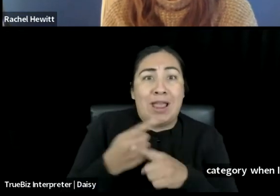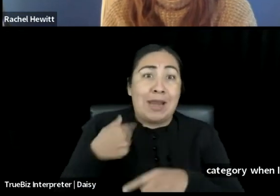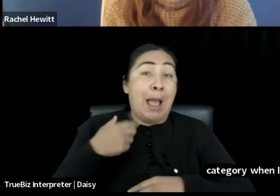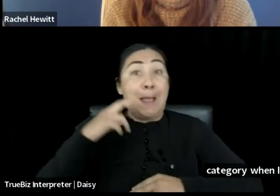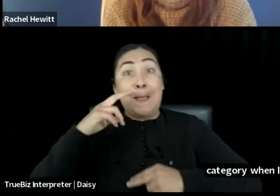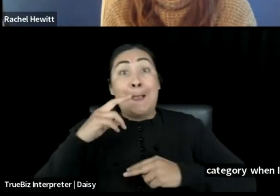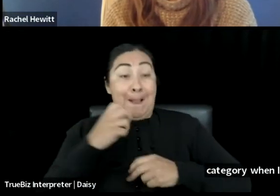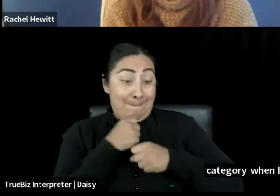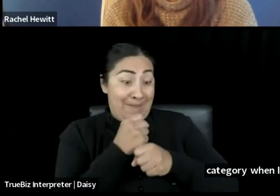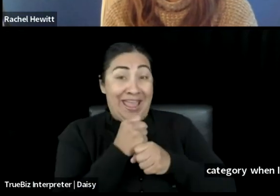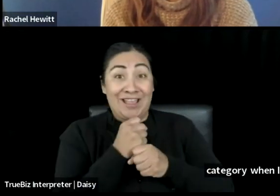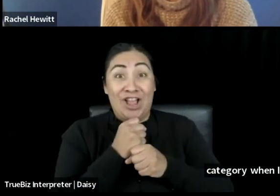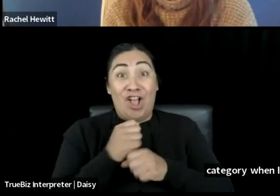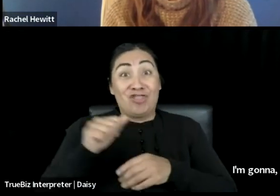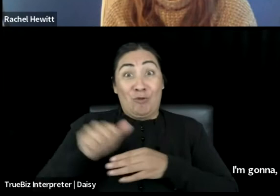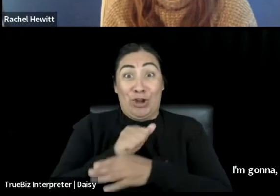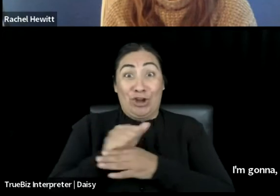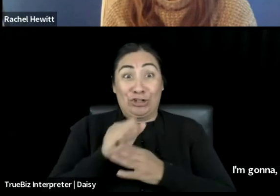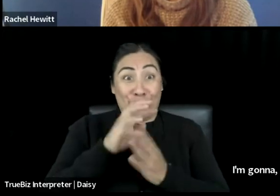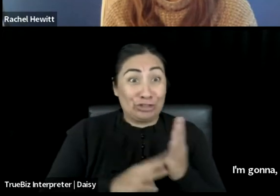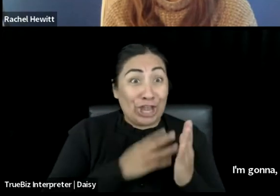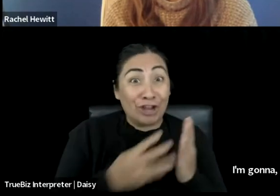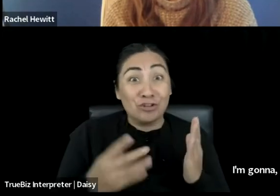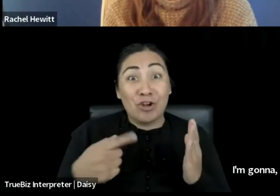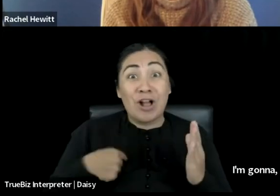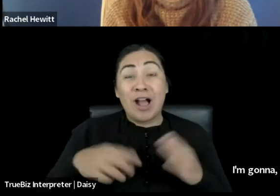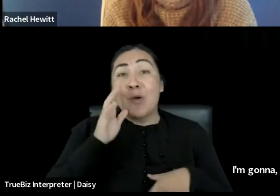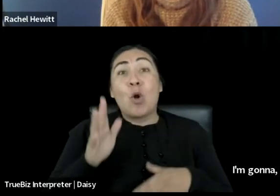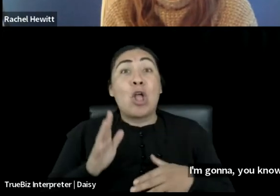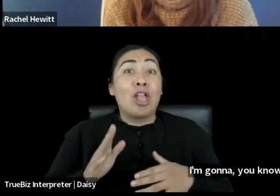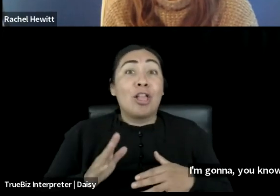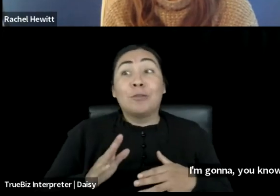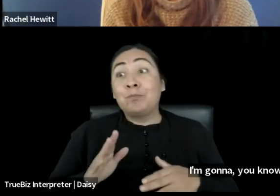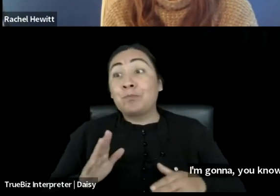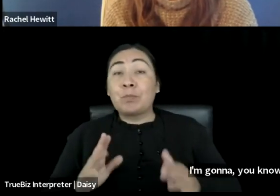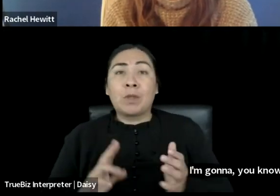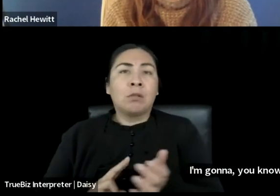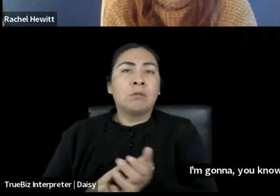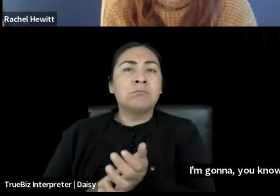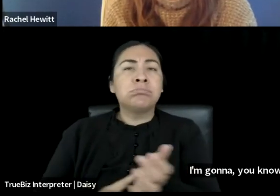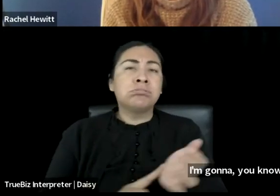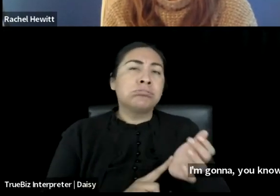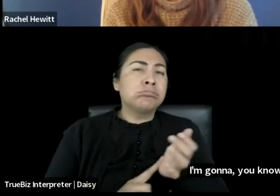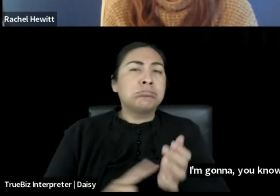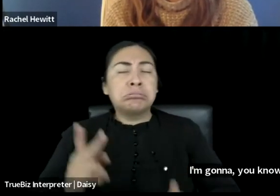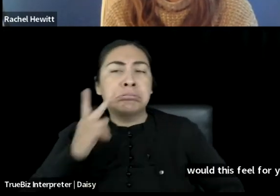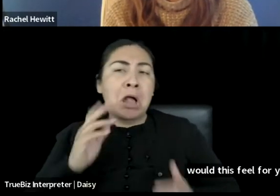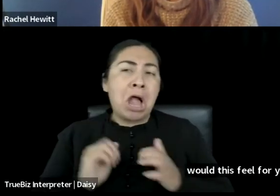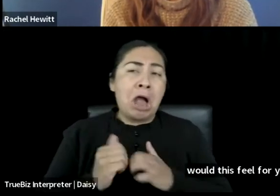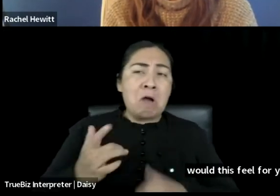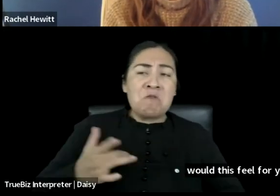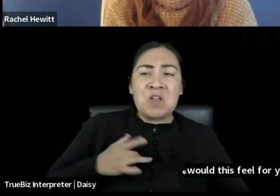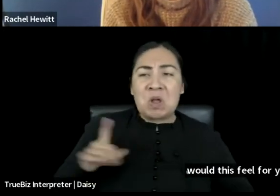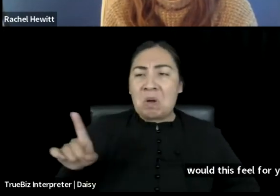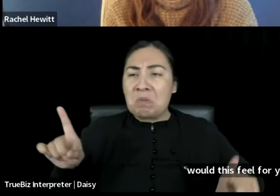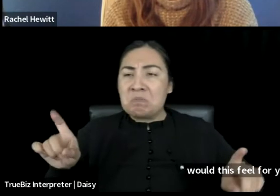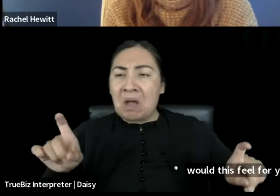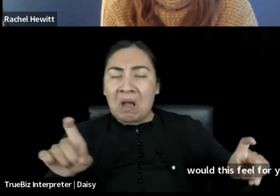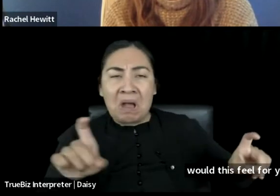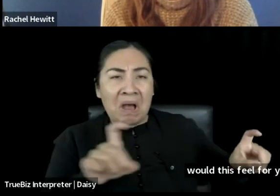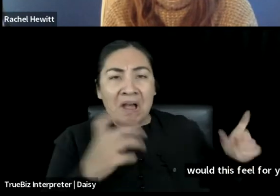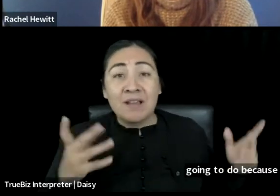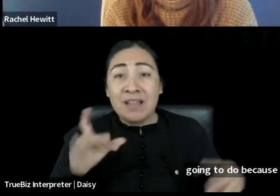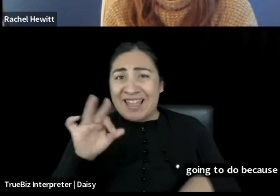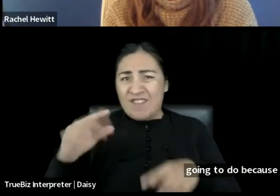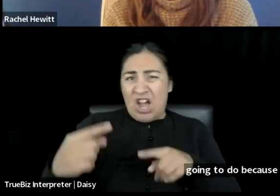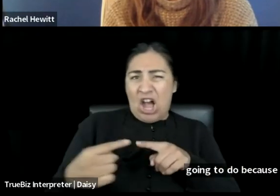you know, I'm going to lead out with how would this feel for you rather than this is what we're going to do. Because if there's opposition on the other end,